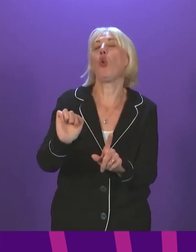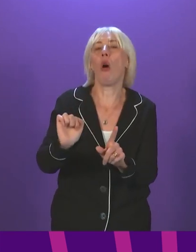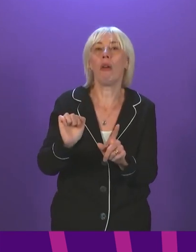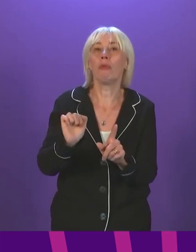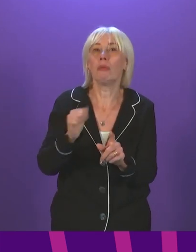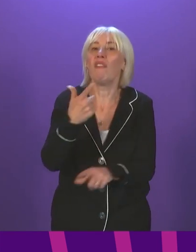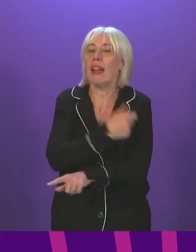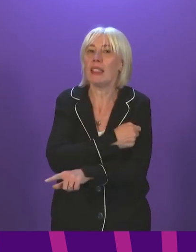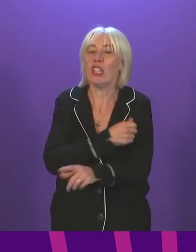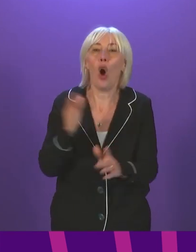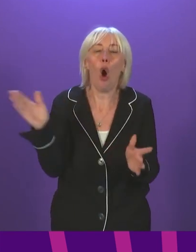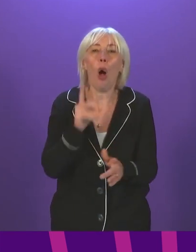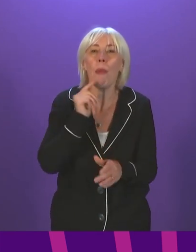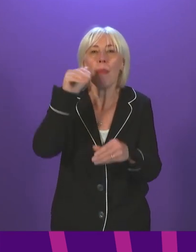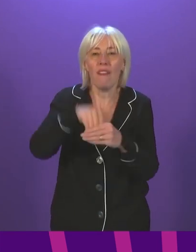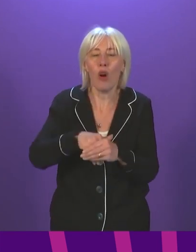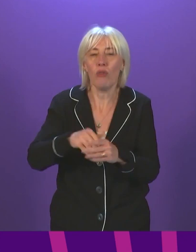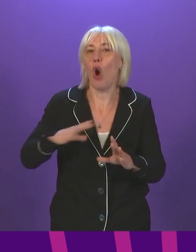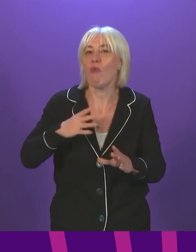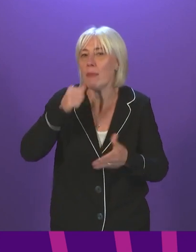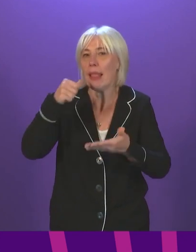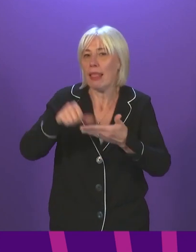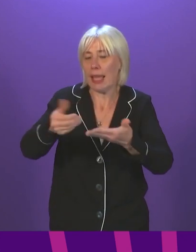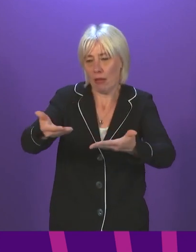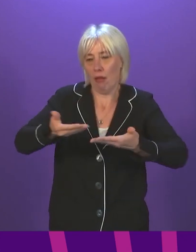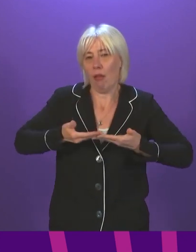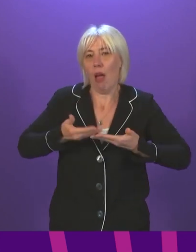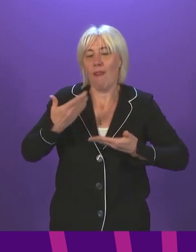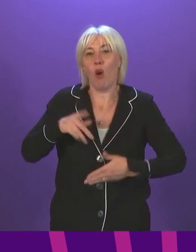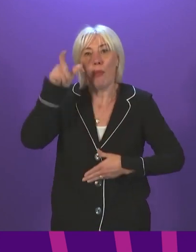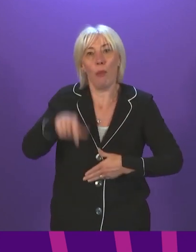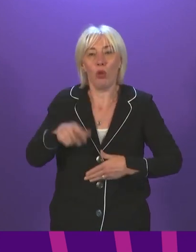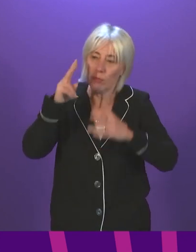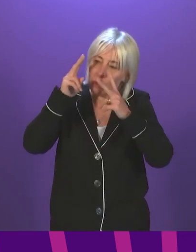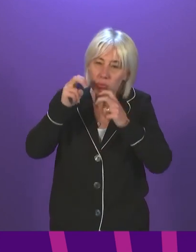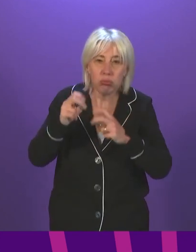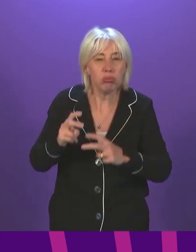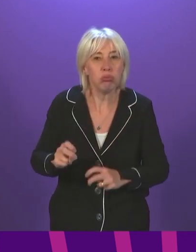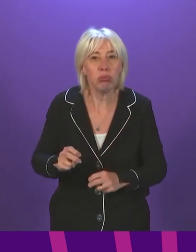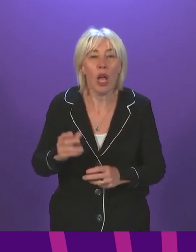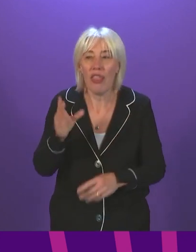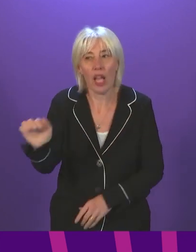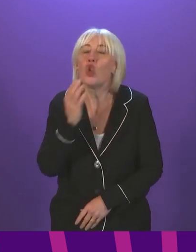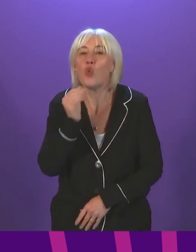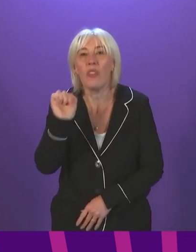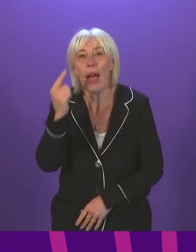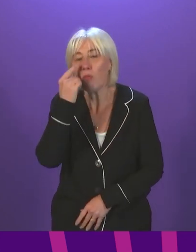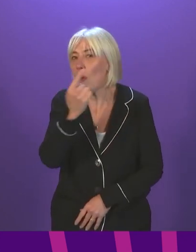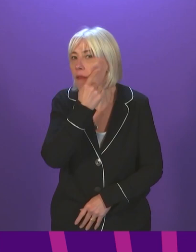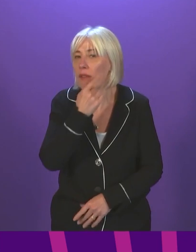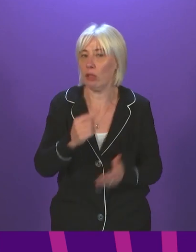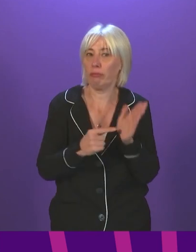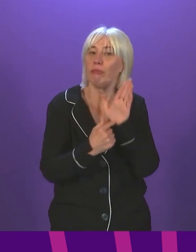All clinical trial participants have already received a letter from their principal investigator, which can be used for proof of their trial status.